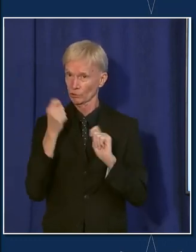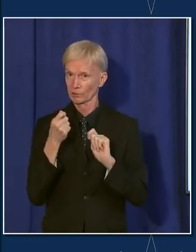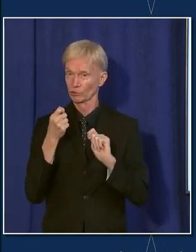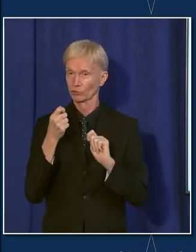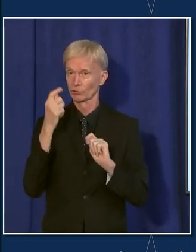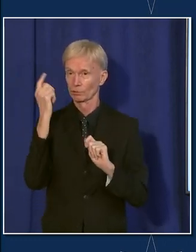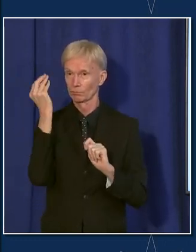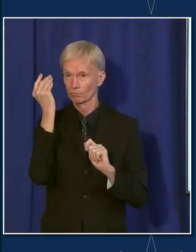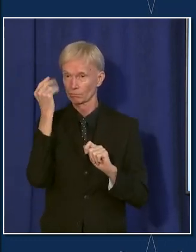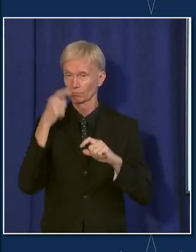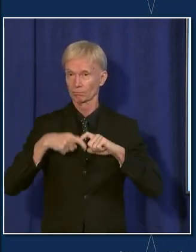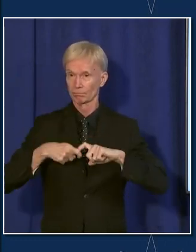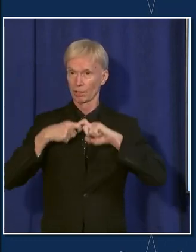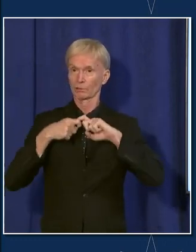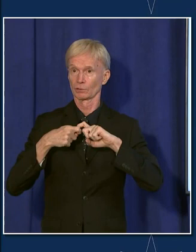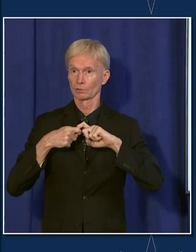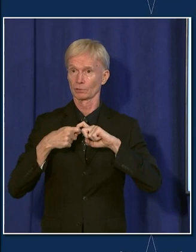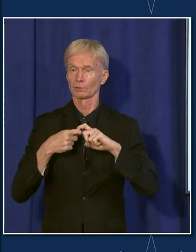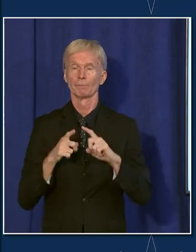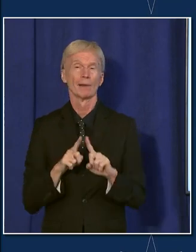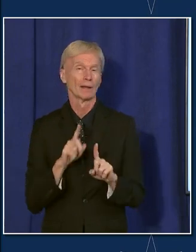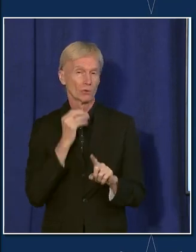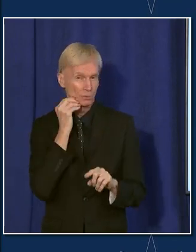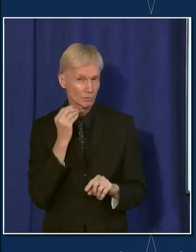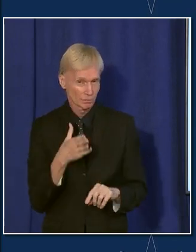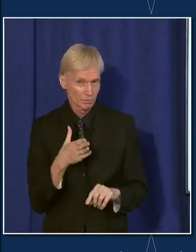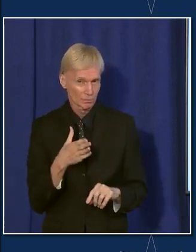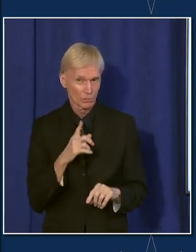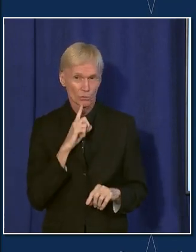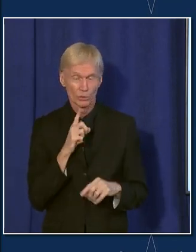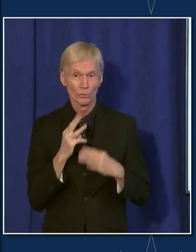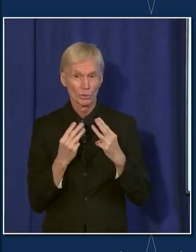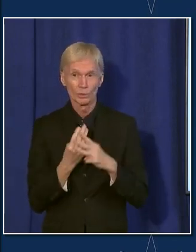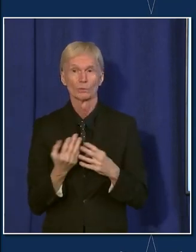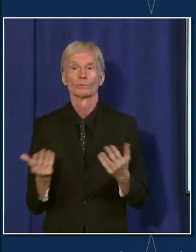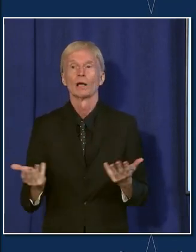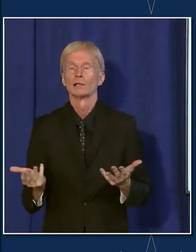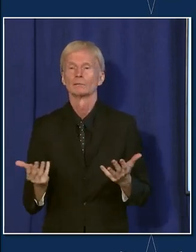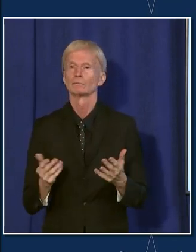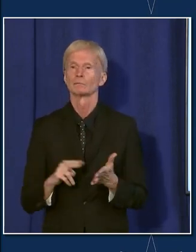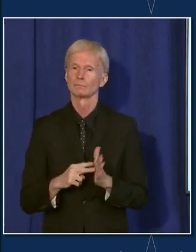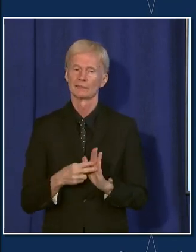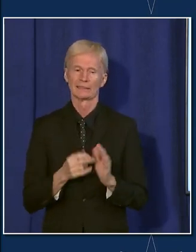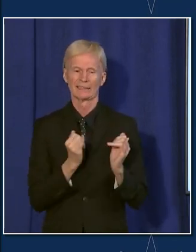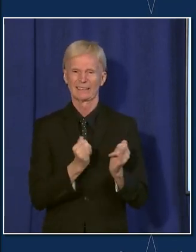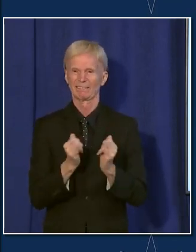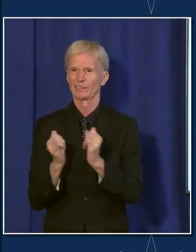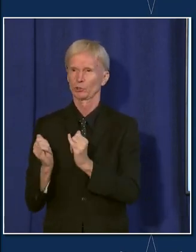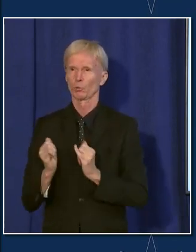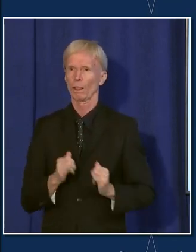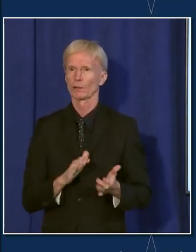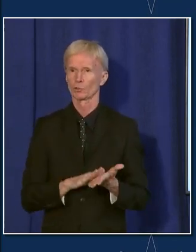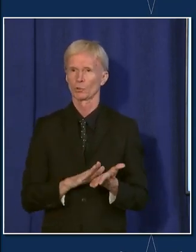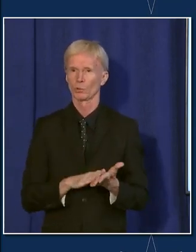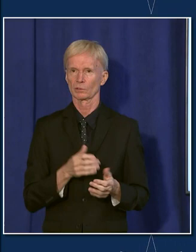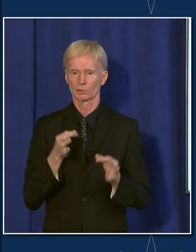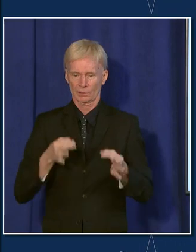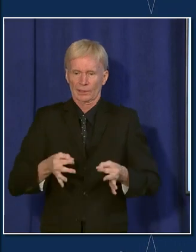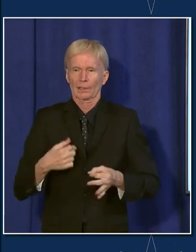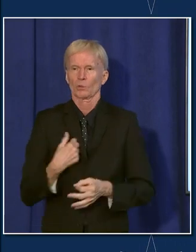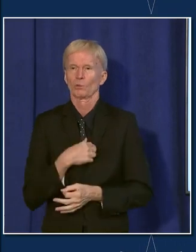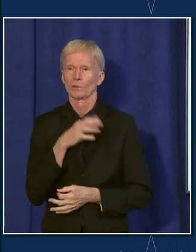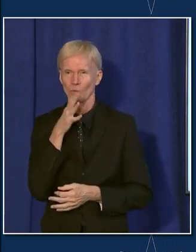pause of some kind? Really, though, in practice, I think what's more likely is this individual school conversation, right? We're going to see